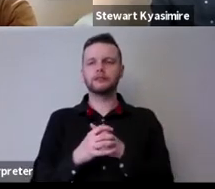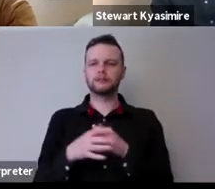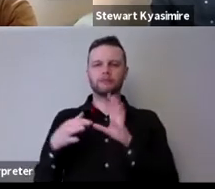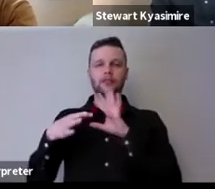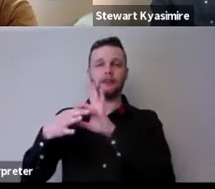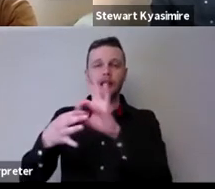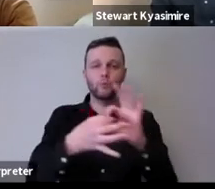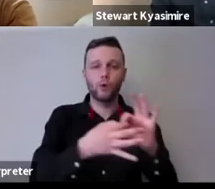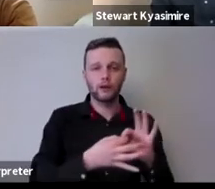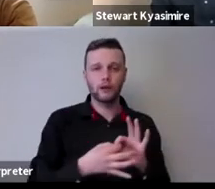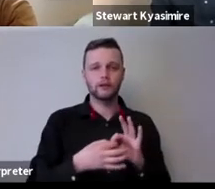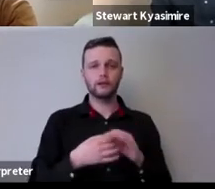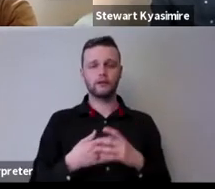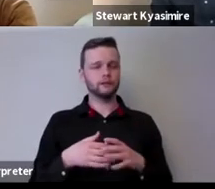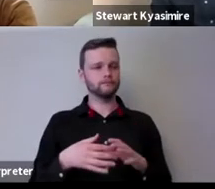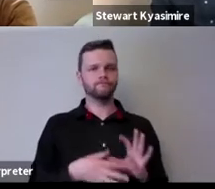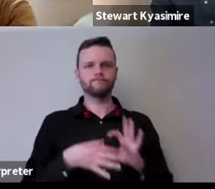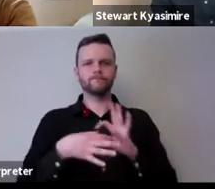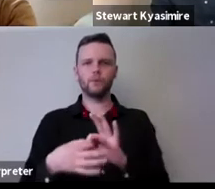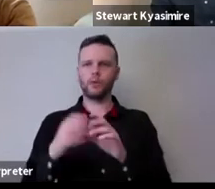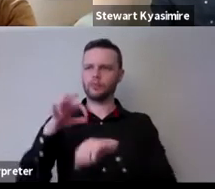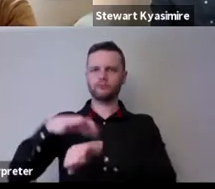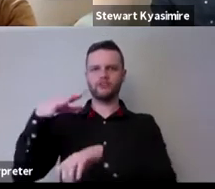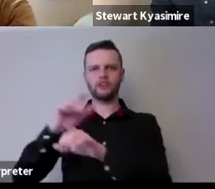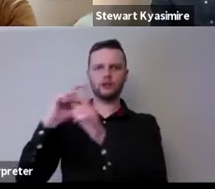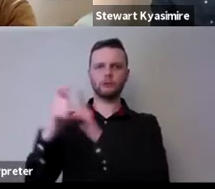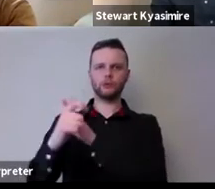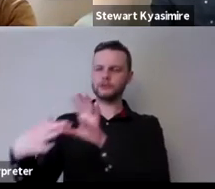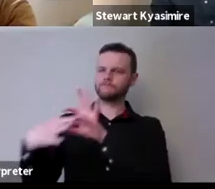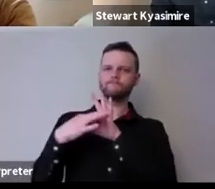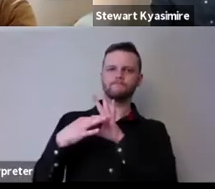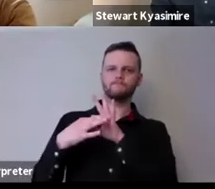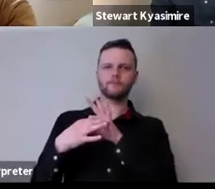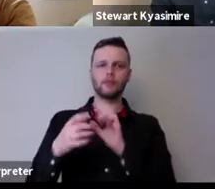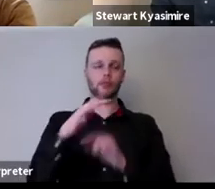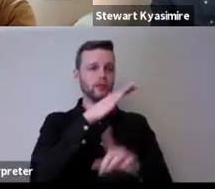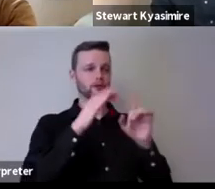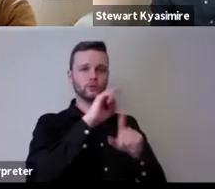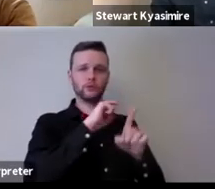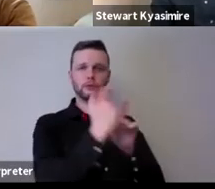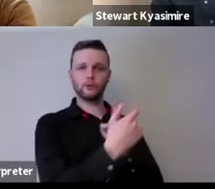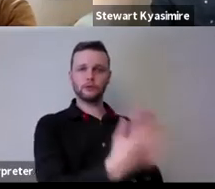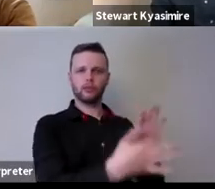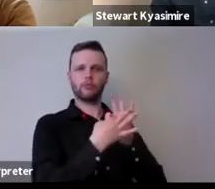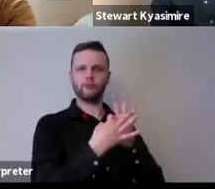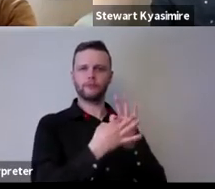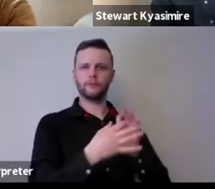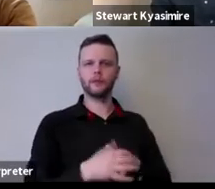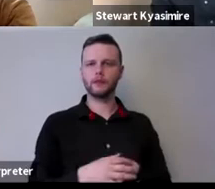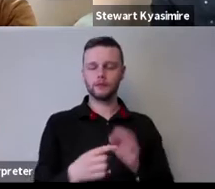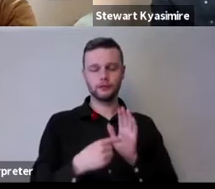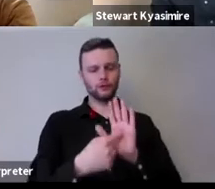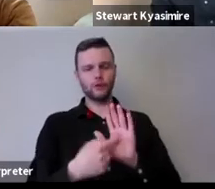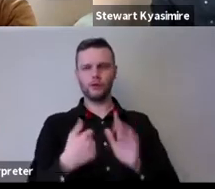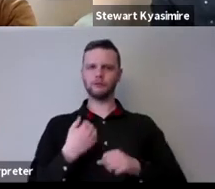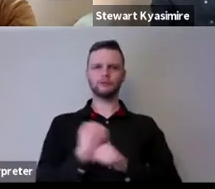the uh the engagement with professional communities the the engagement with the kind of social communities you know the us showing each other what we were doing